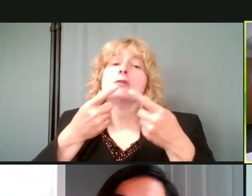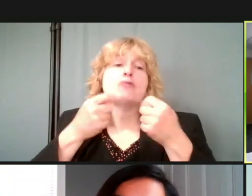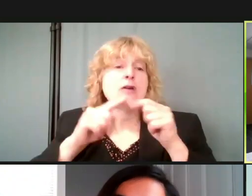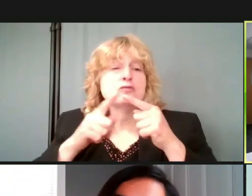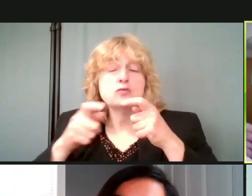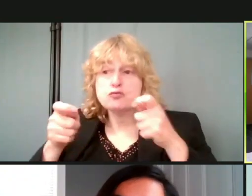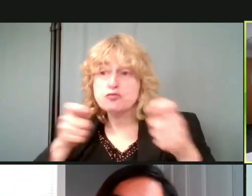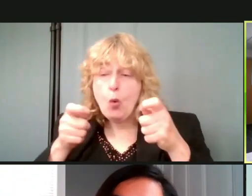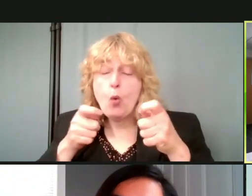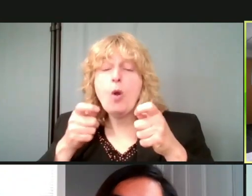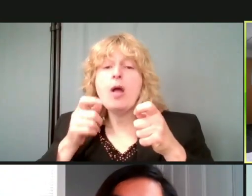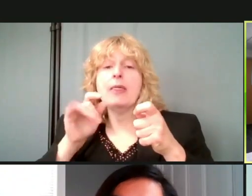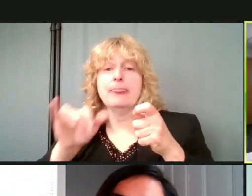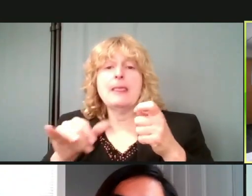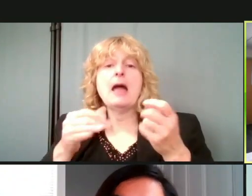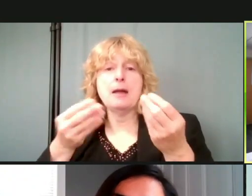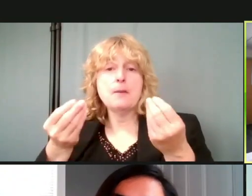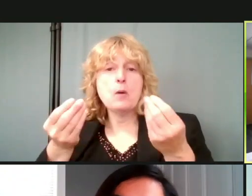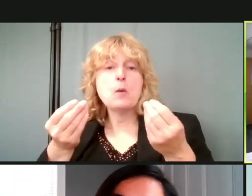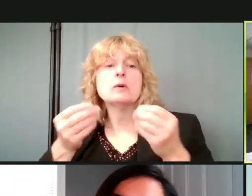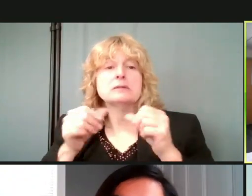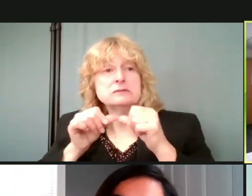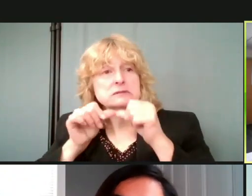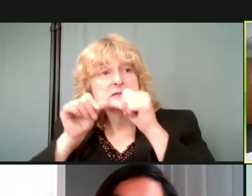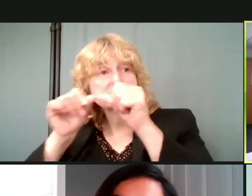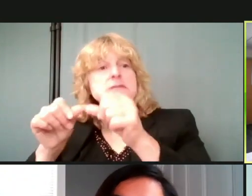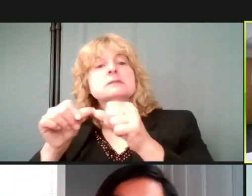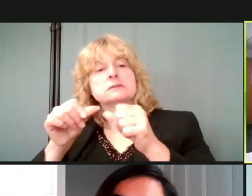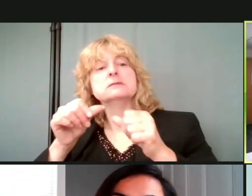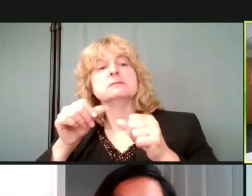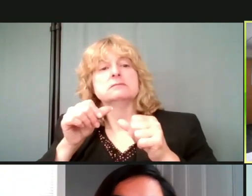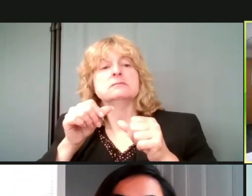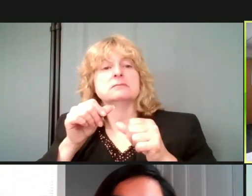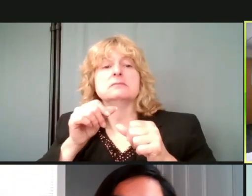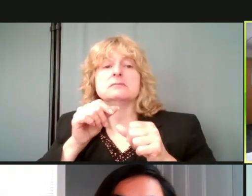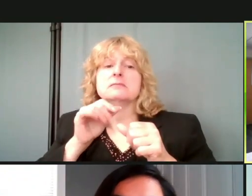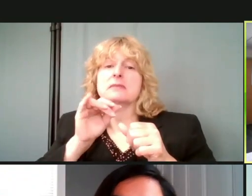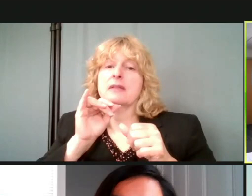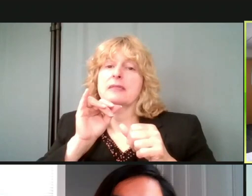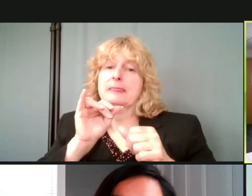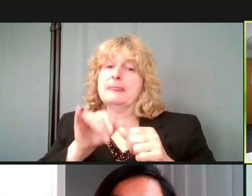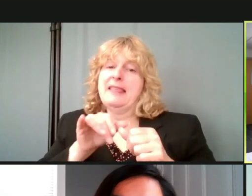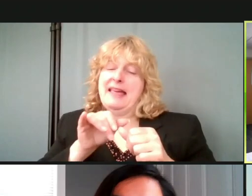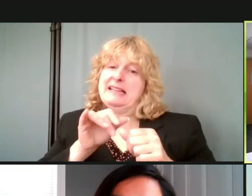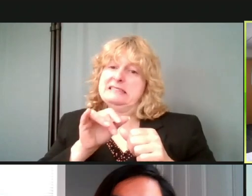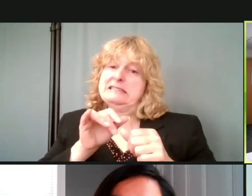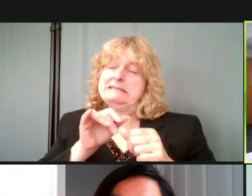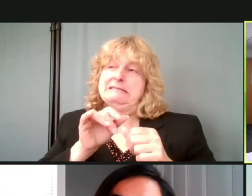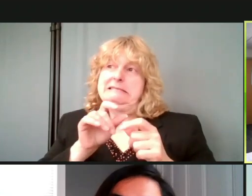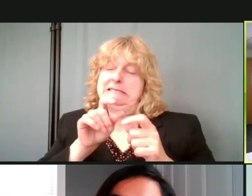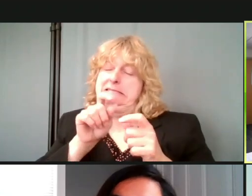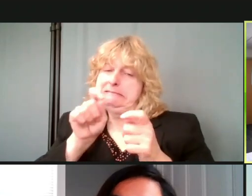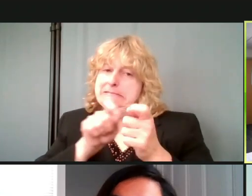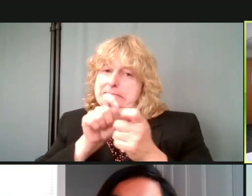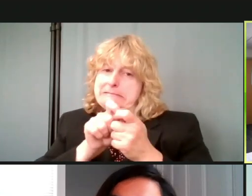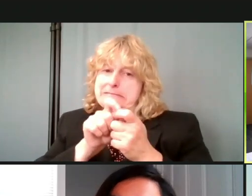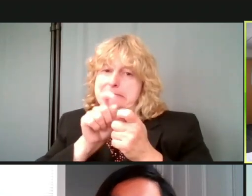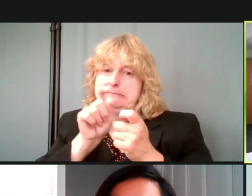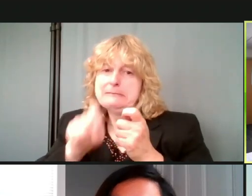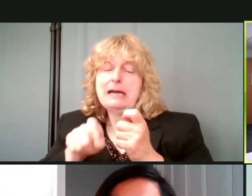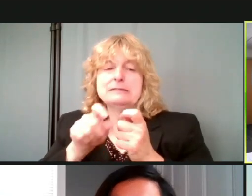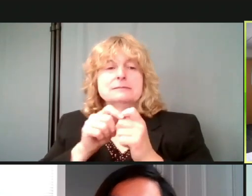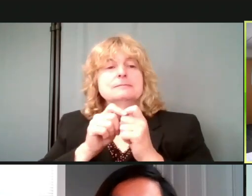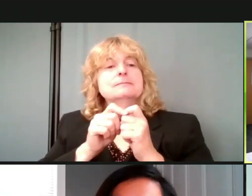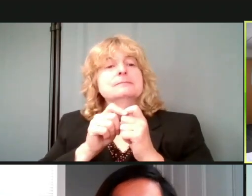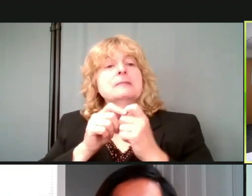on, in an ongoing basis is, is an ideal situation. Um, at this point, um, you know, if,